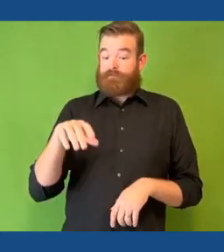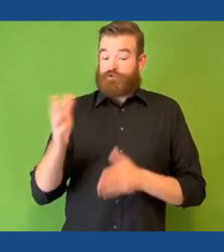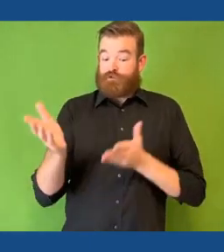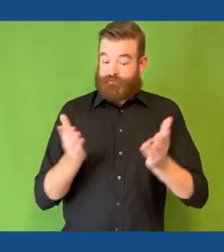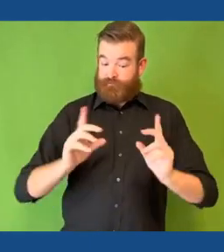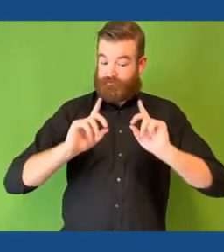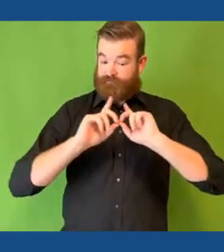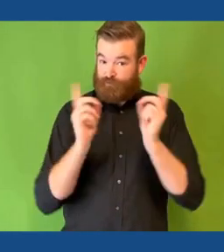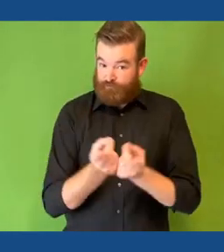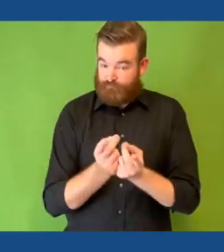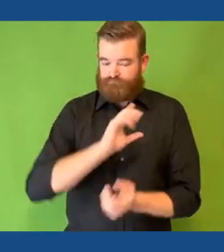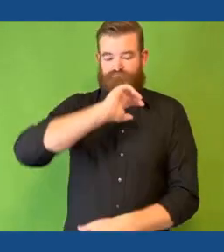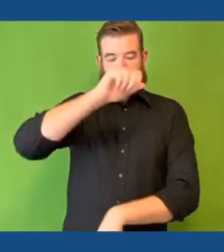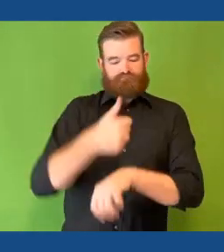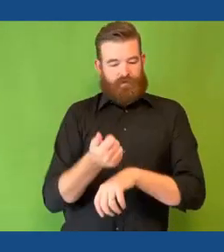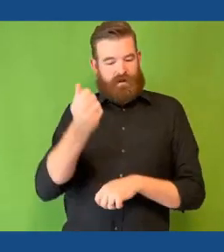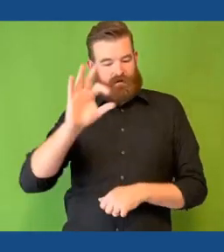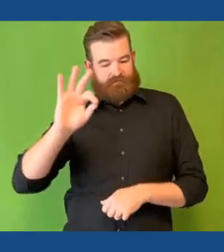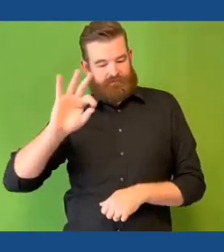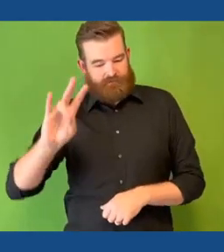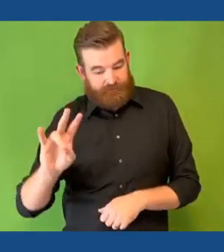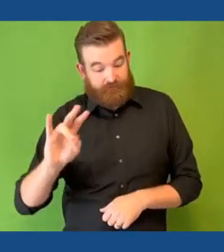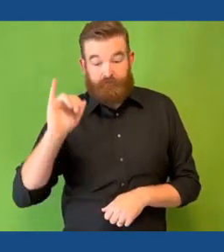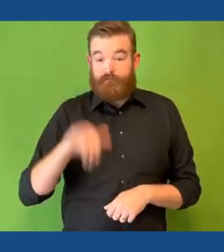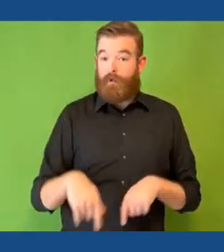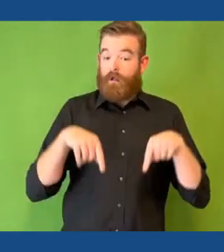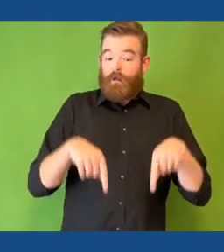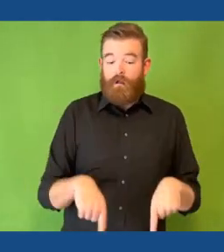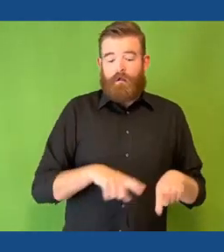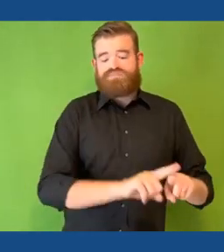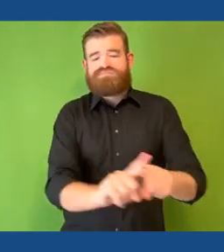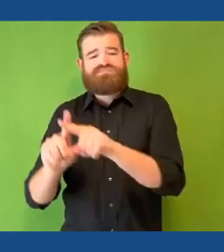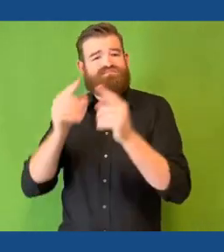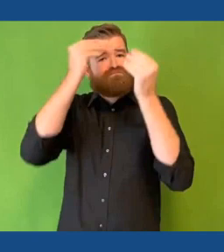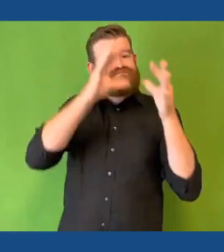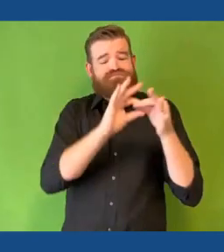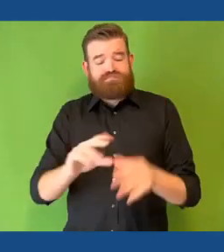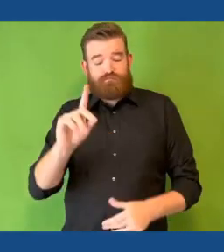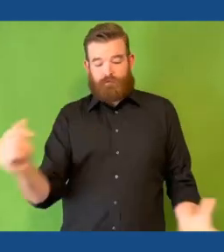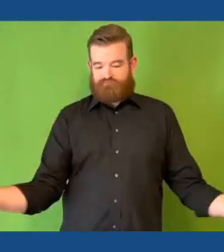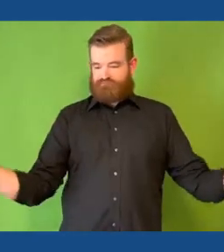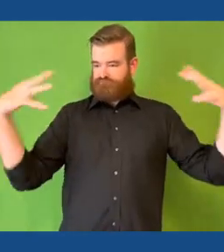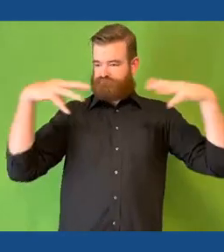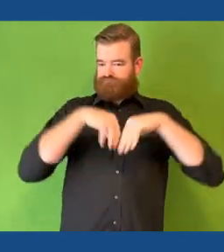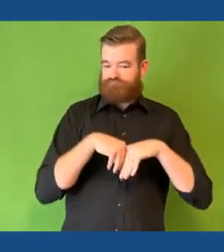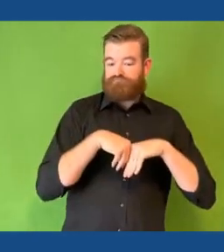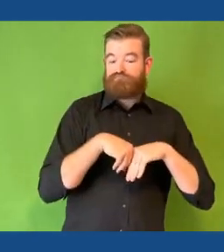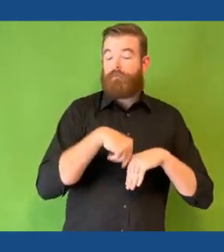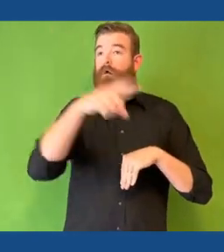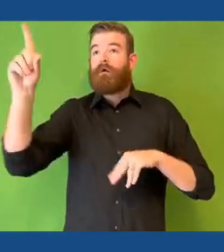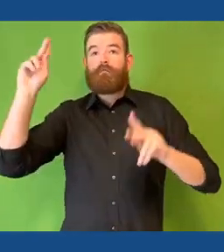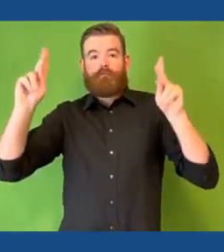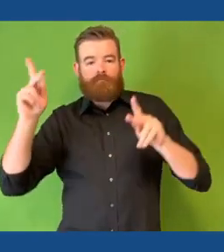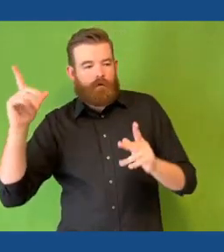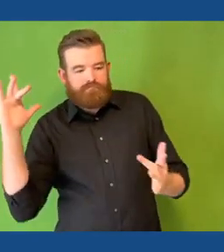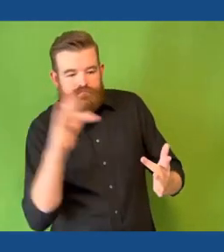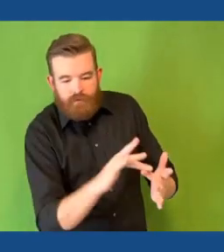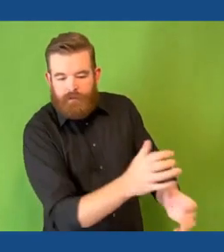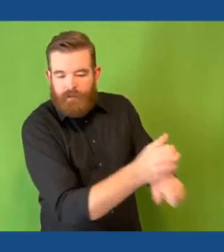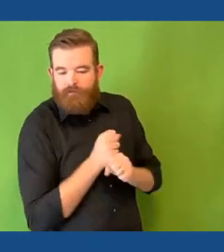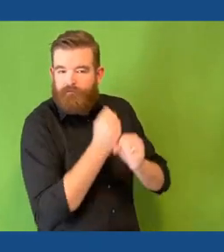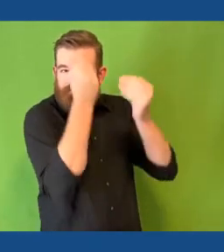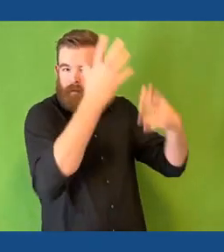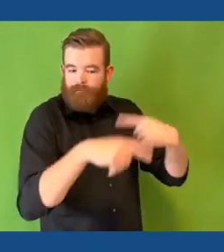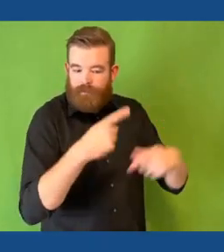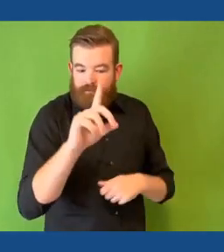Disability Services serves as the single point of entry for people seeking disability related information in New Jersey. We focus